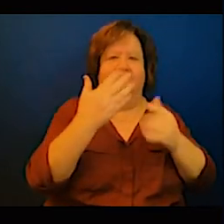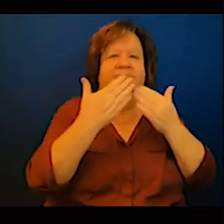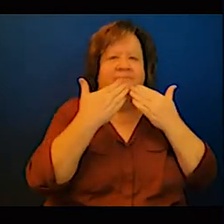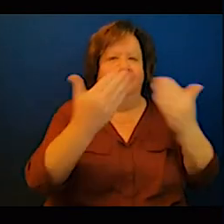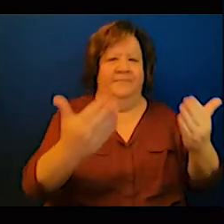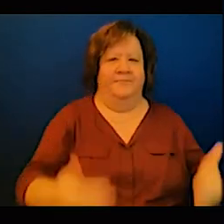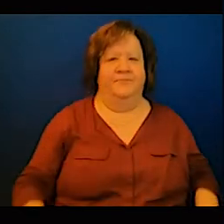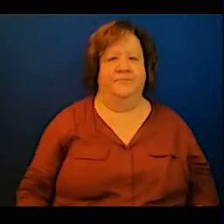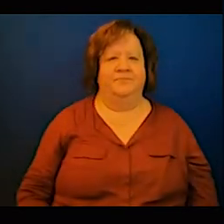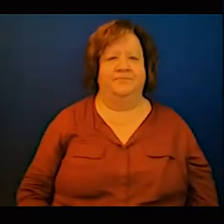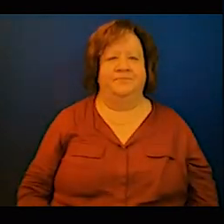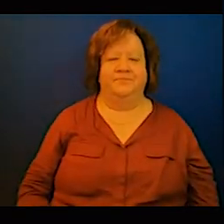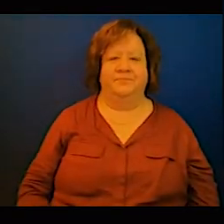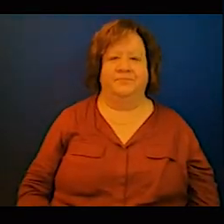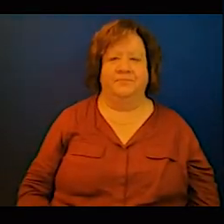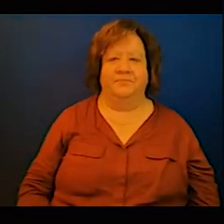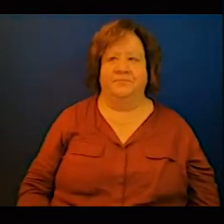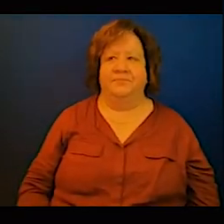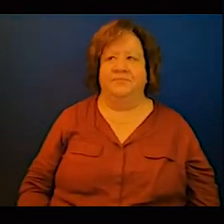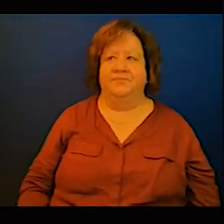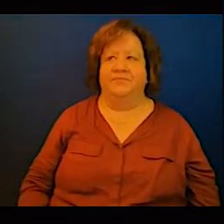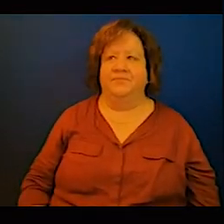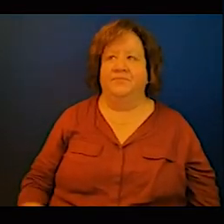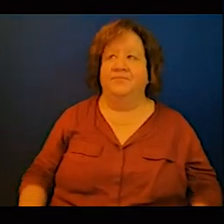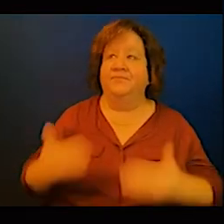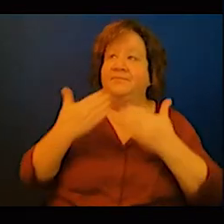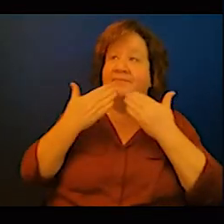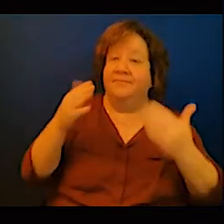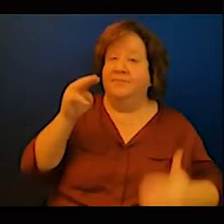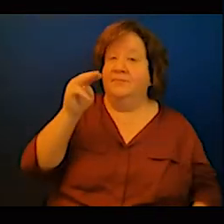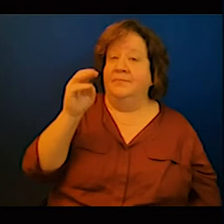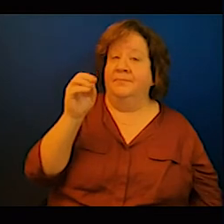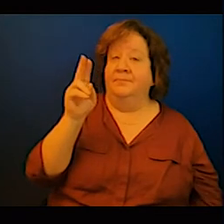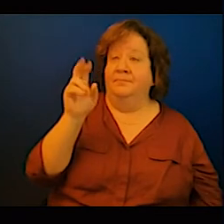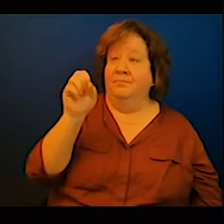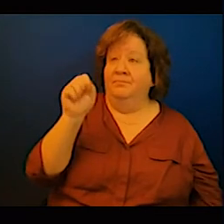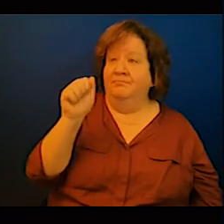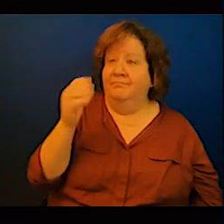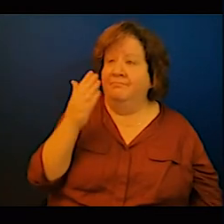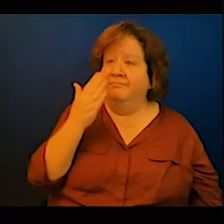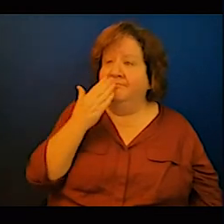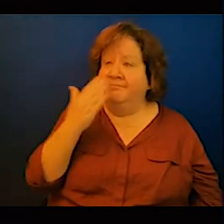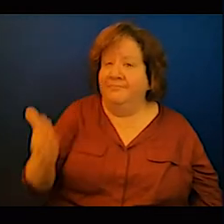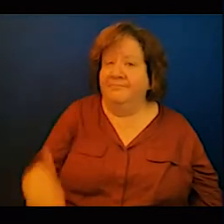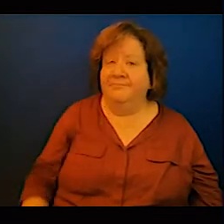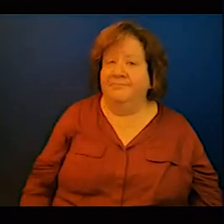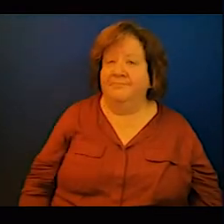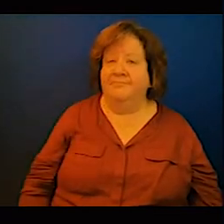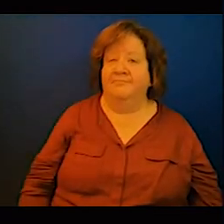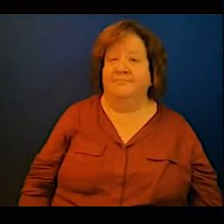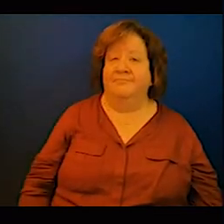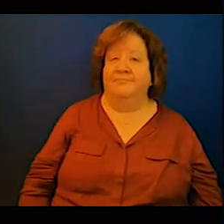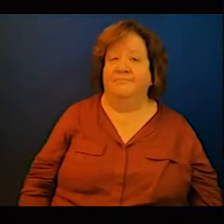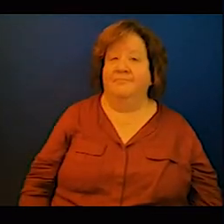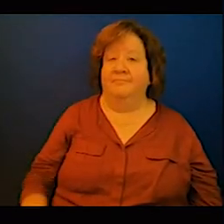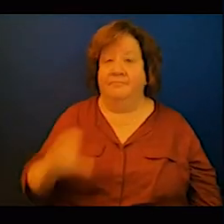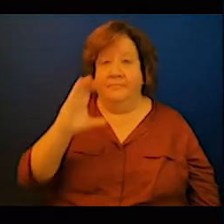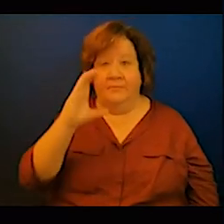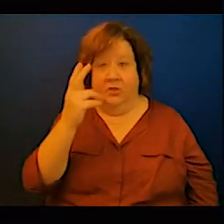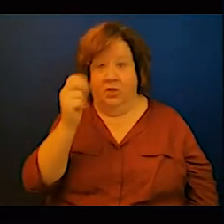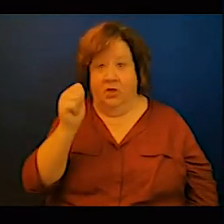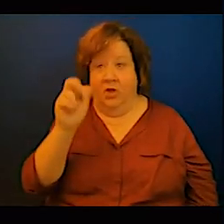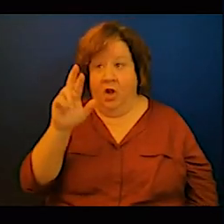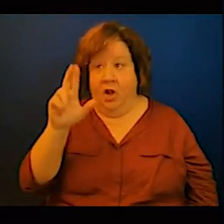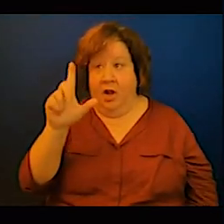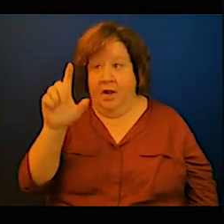before I my closing words I would like to come back and try to